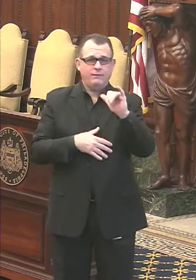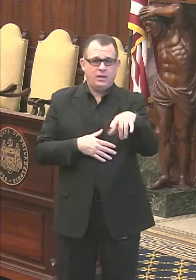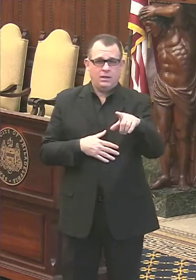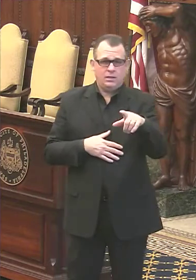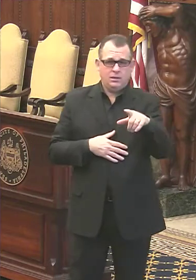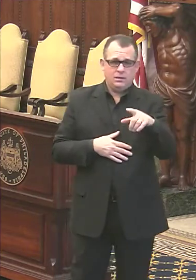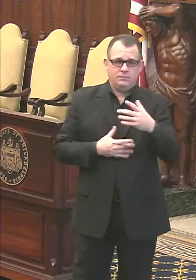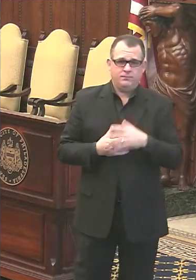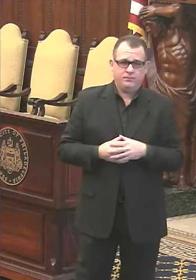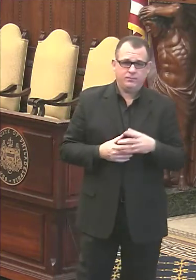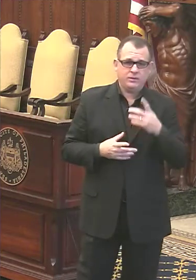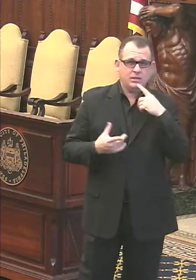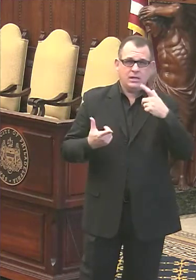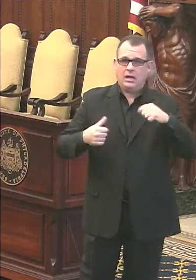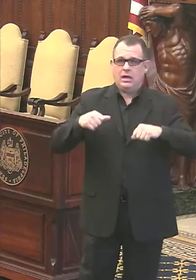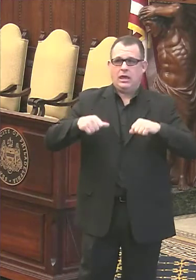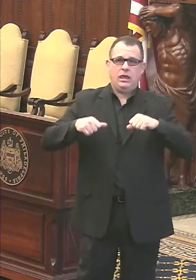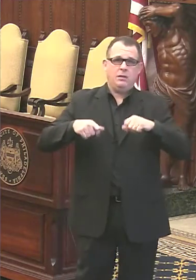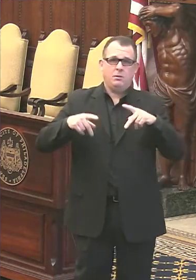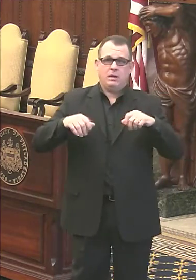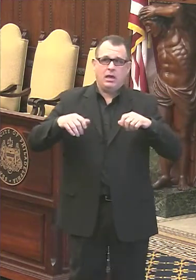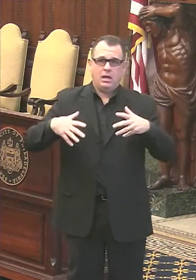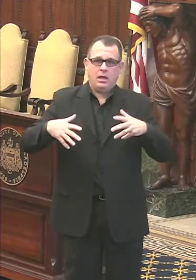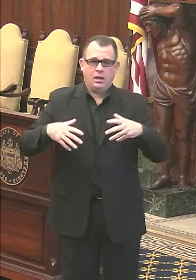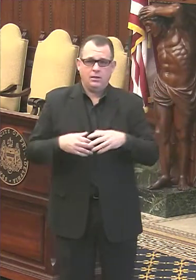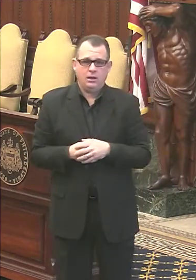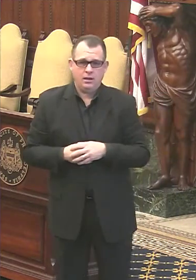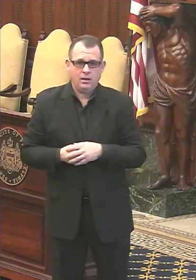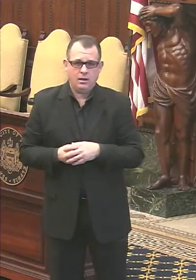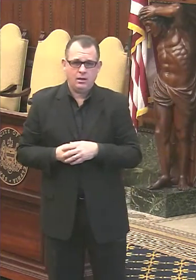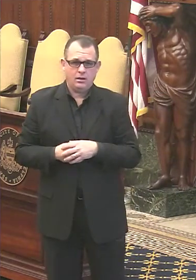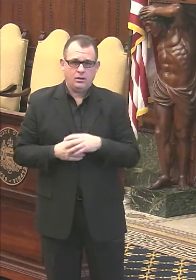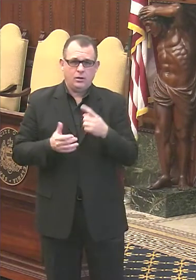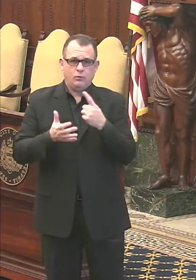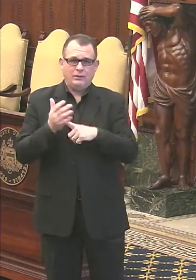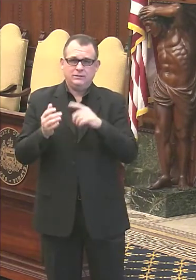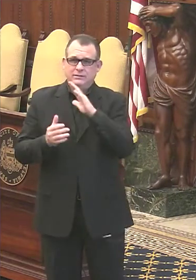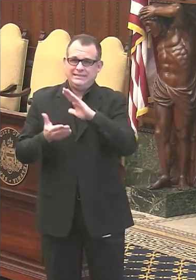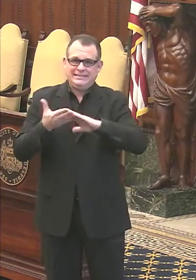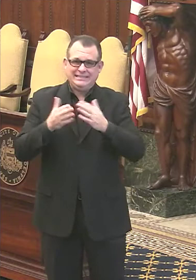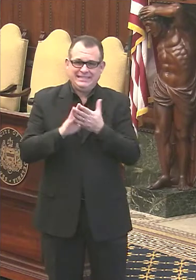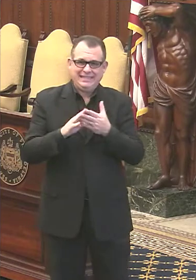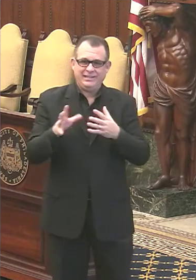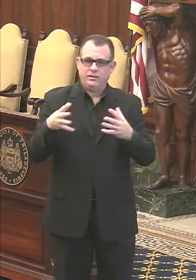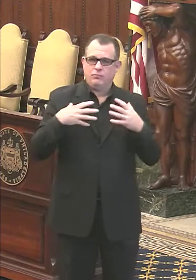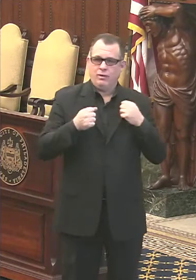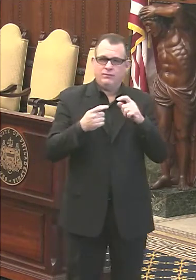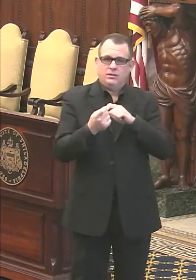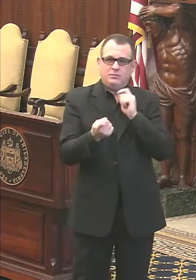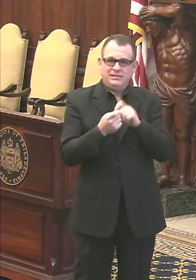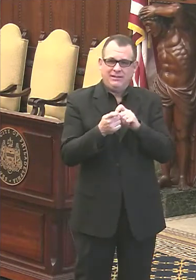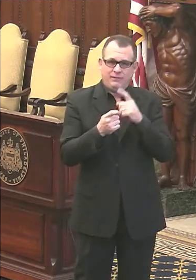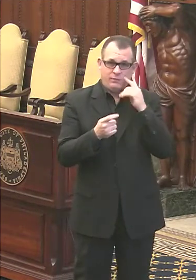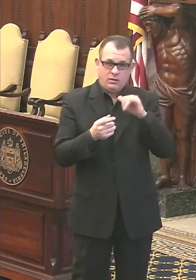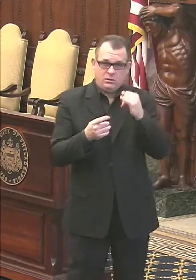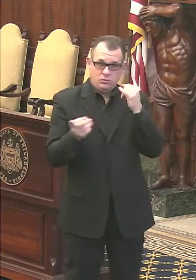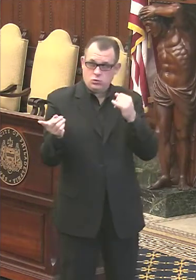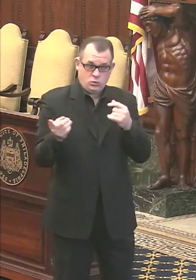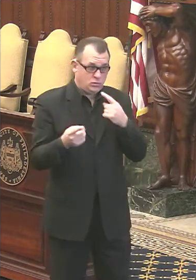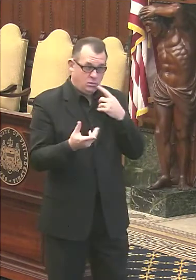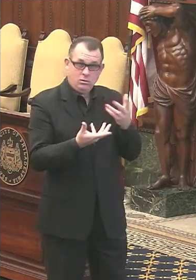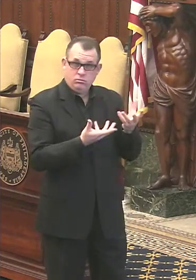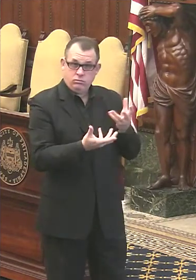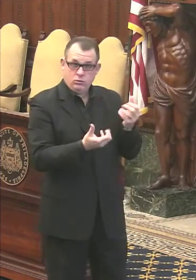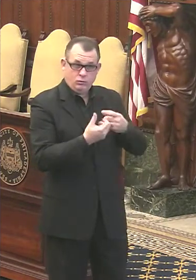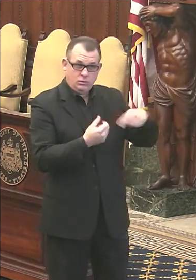issue around hesitancy, what is the department doing specifically? Um, I know you mentioned something about talking to some, to some people, but there,